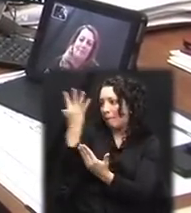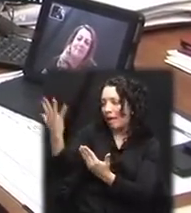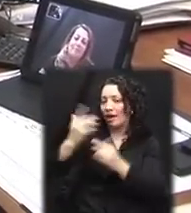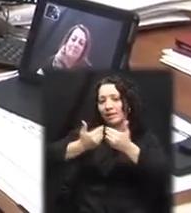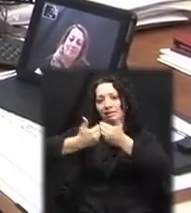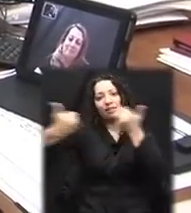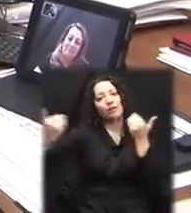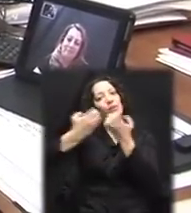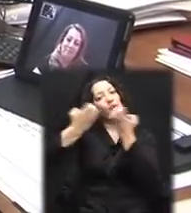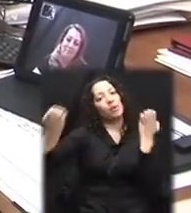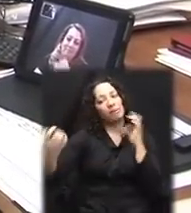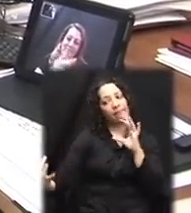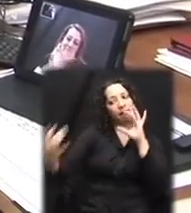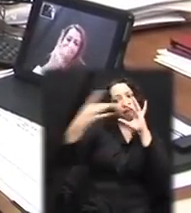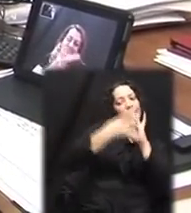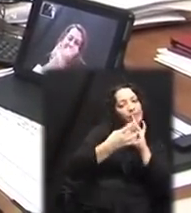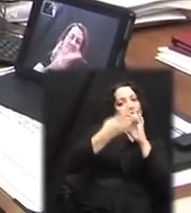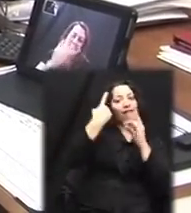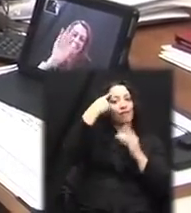discussed in the next section.